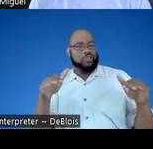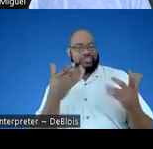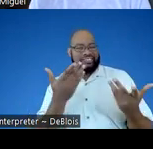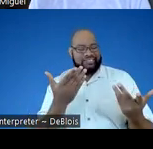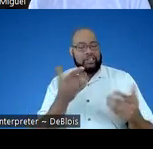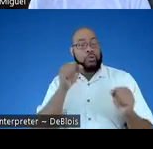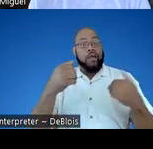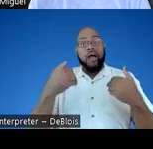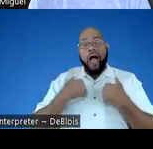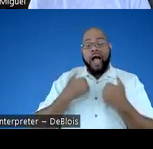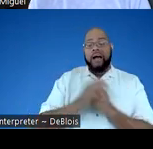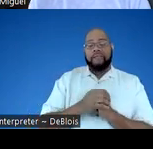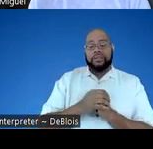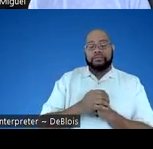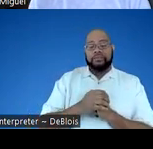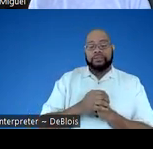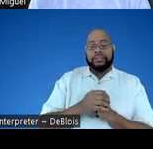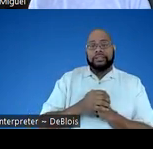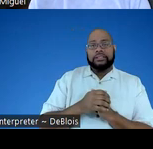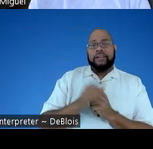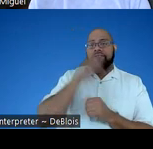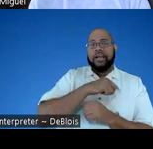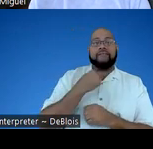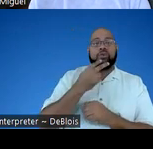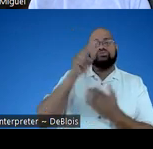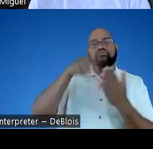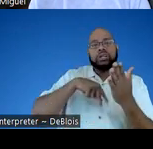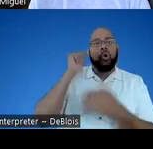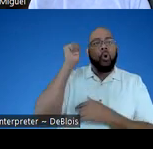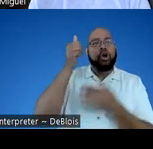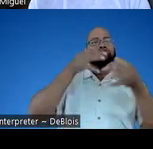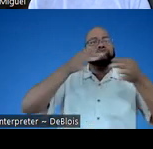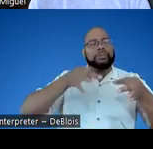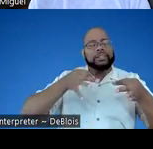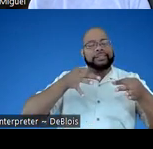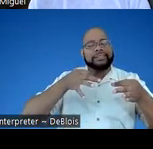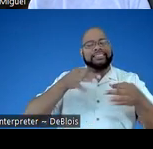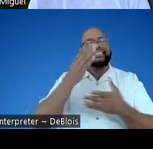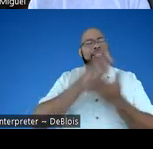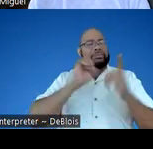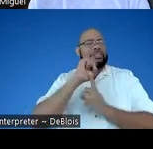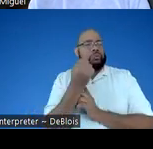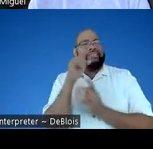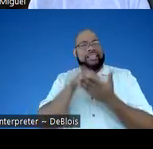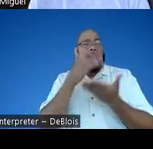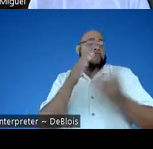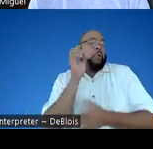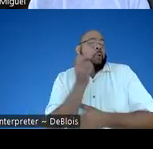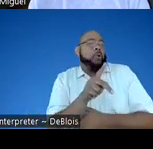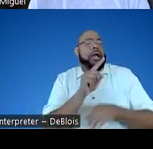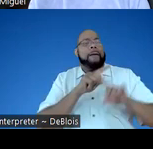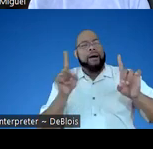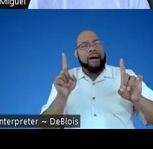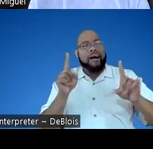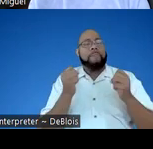You can have a synthetic voice reading your audio description, and in some situations that may be okay, but in